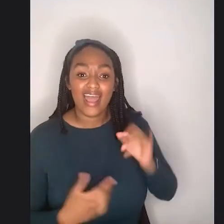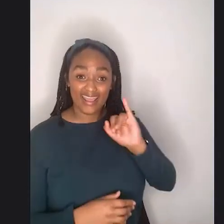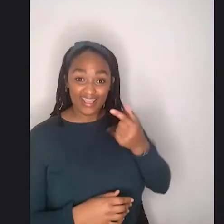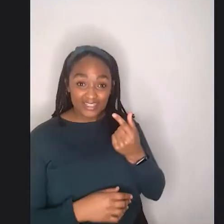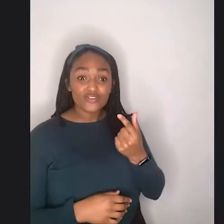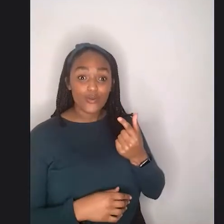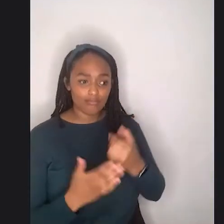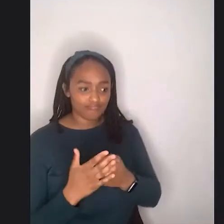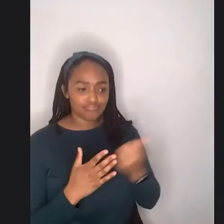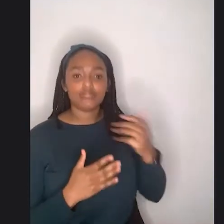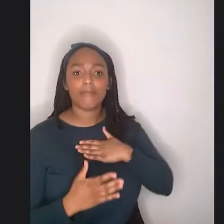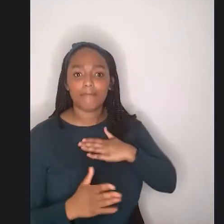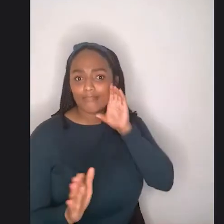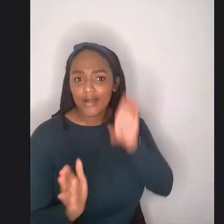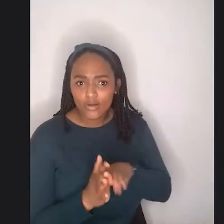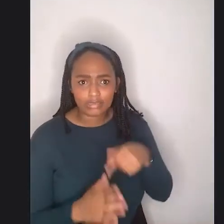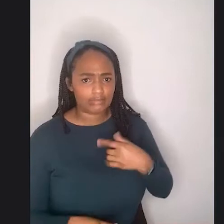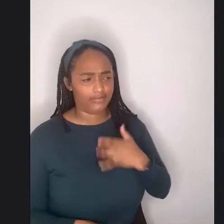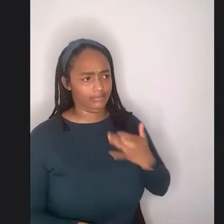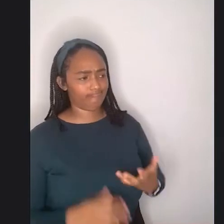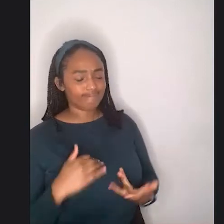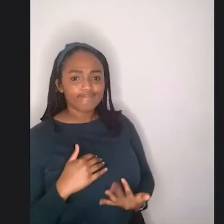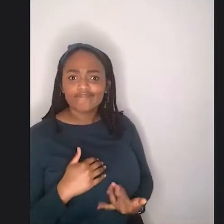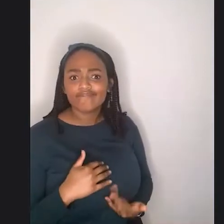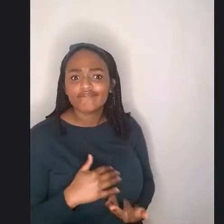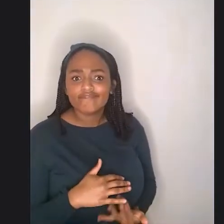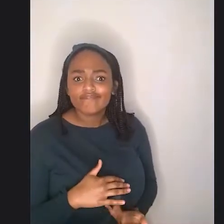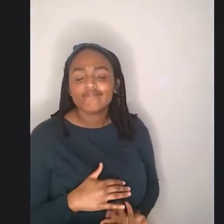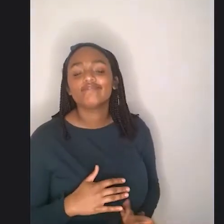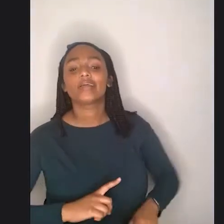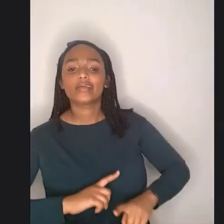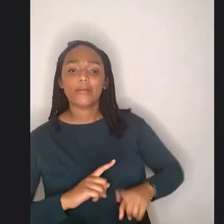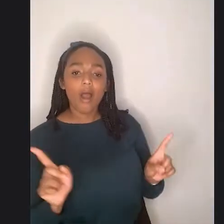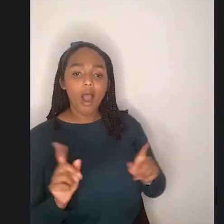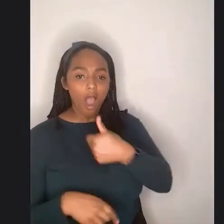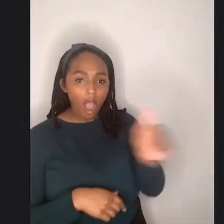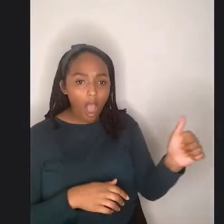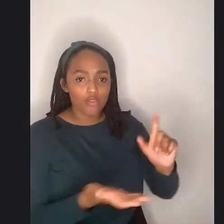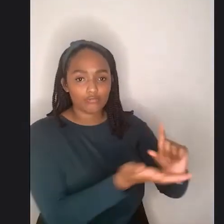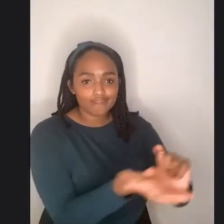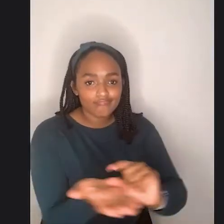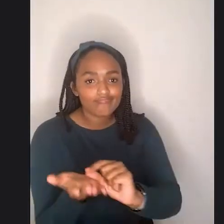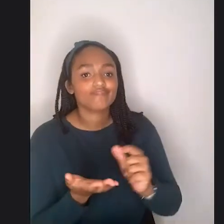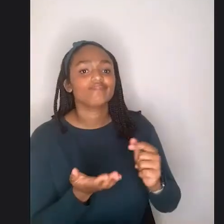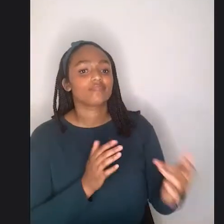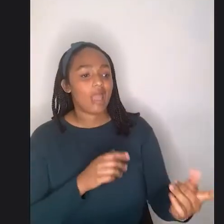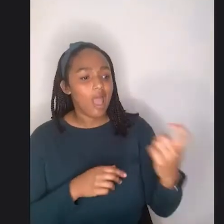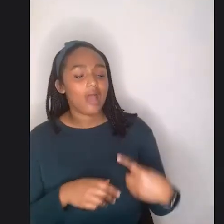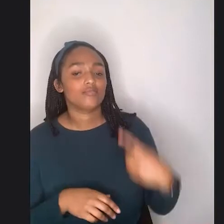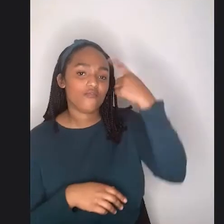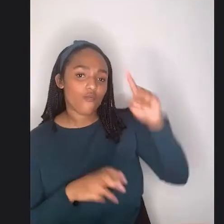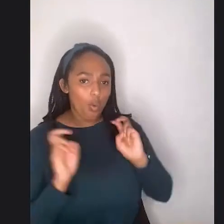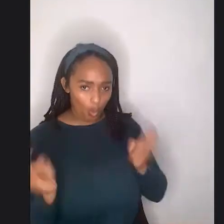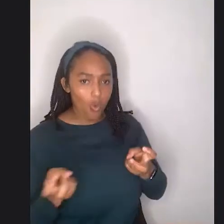and, um, yeah. So, you know, publications everywhere were asking me for a quote back in 2016.